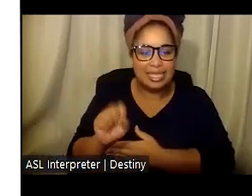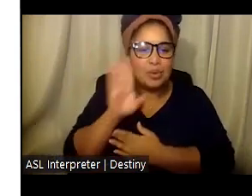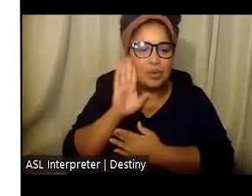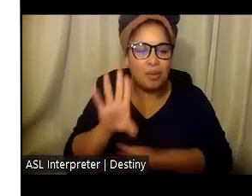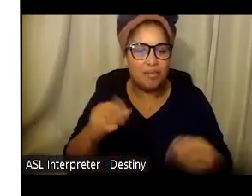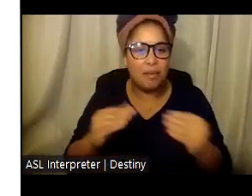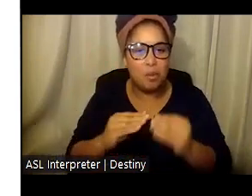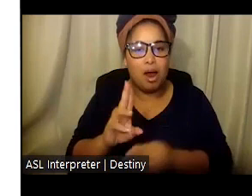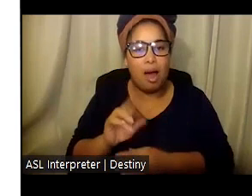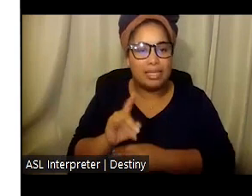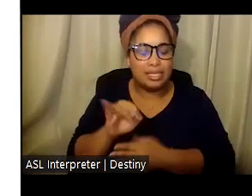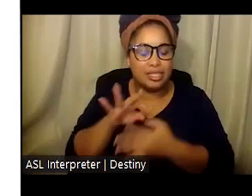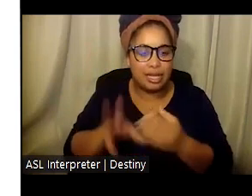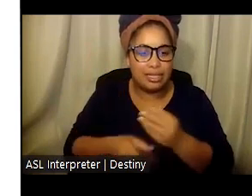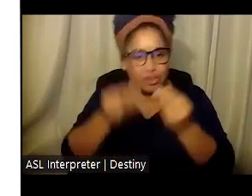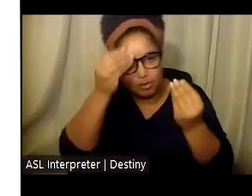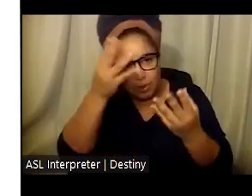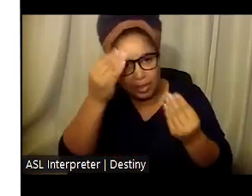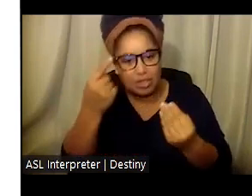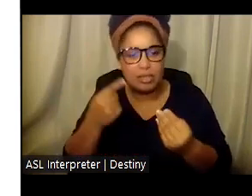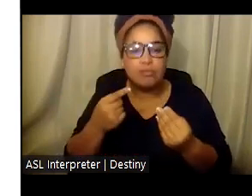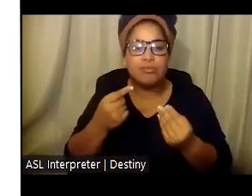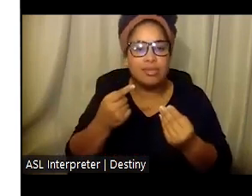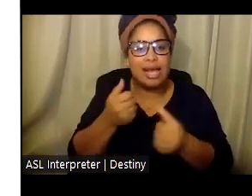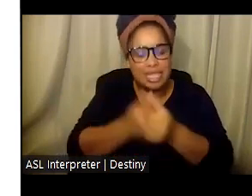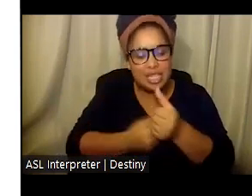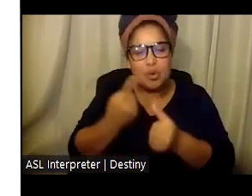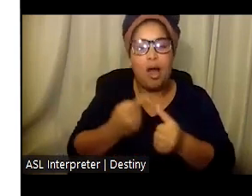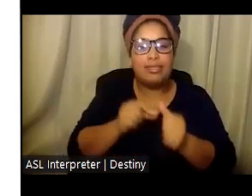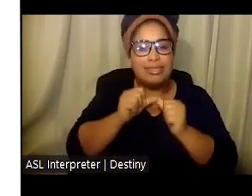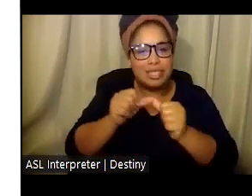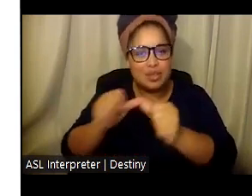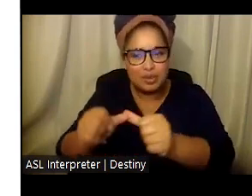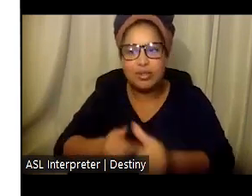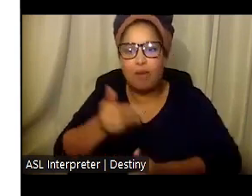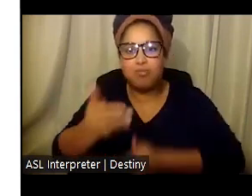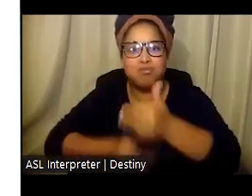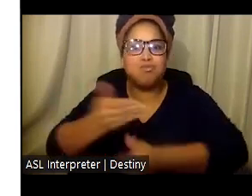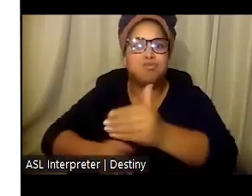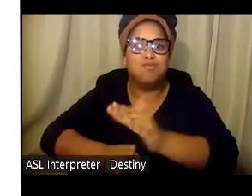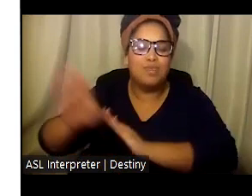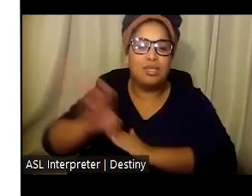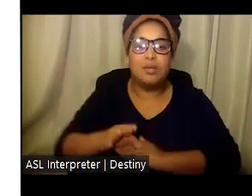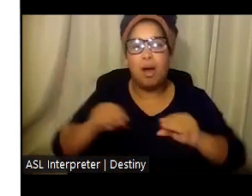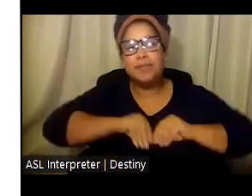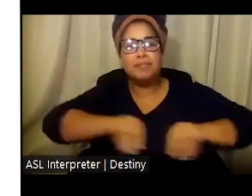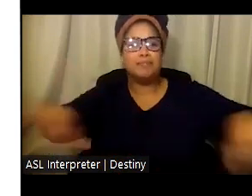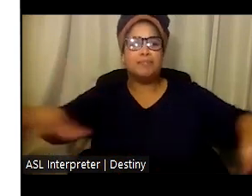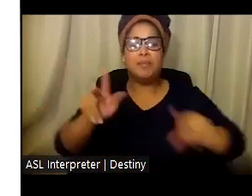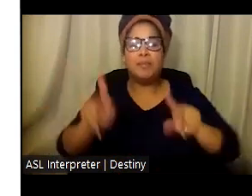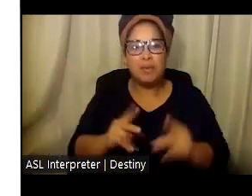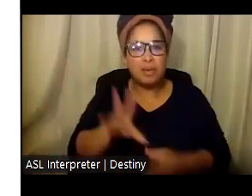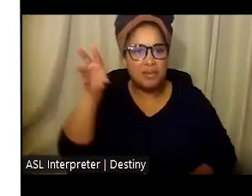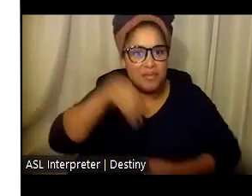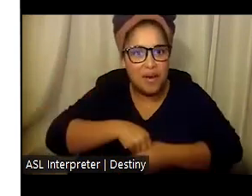providing updates and additional information as each progresses. It is really important that we get the word out there so people